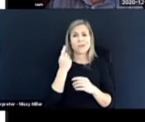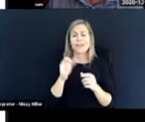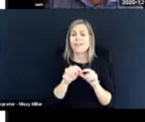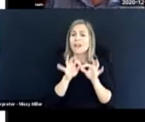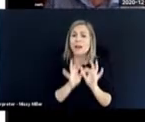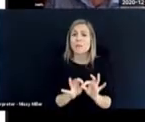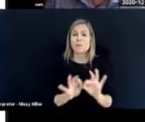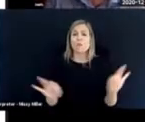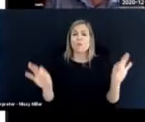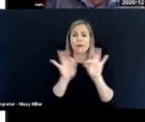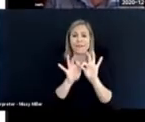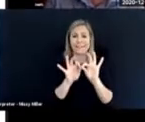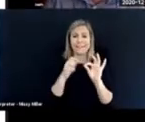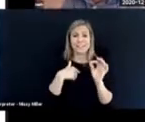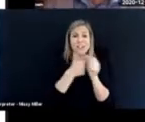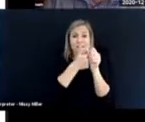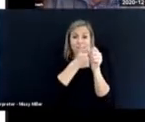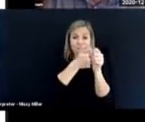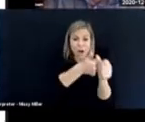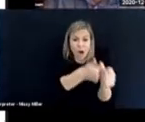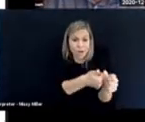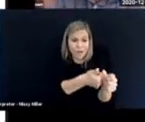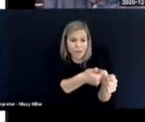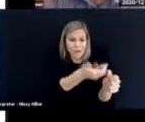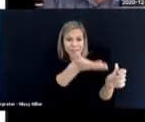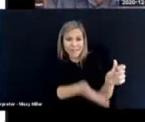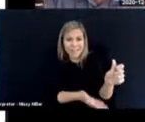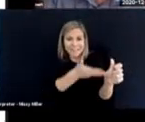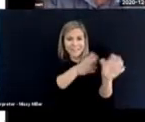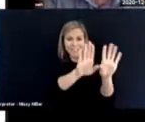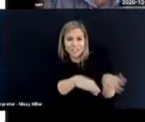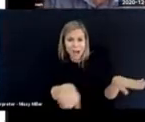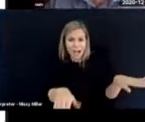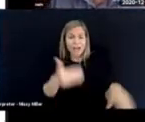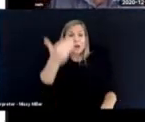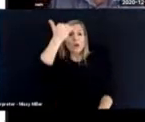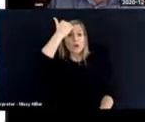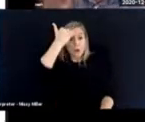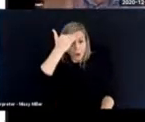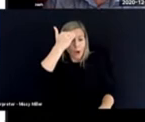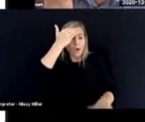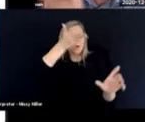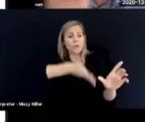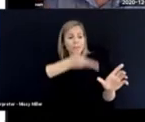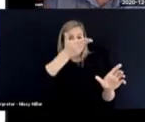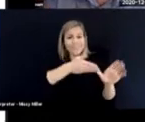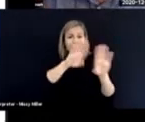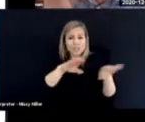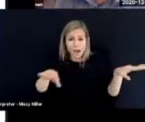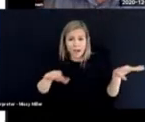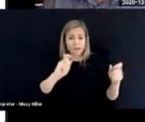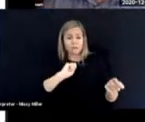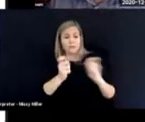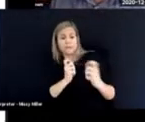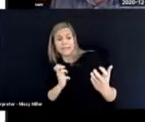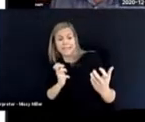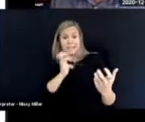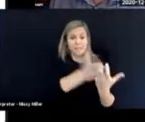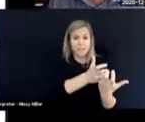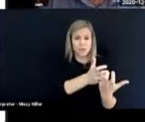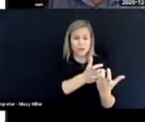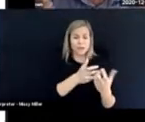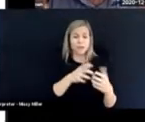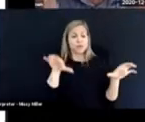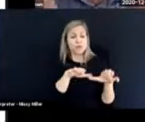orders, follow the child, know the child, individualize, do with, not for,